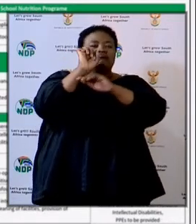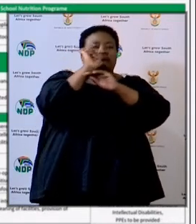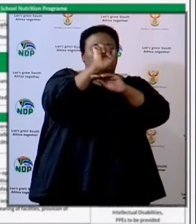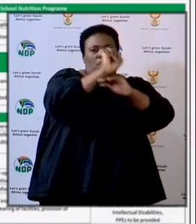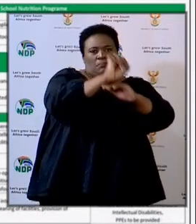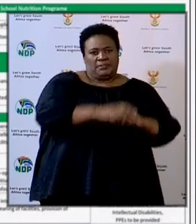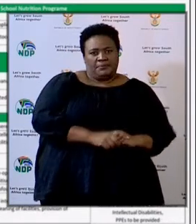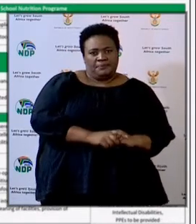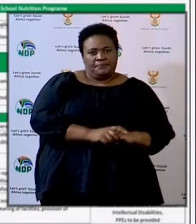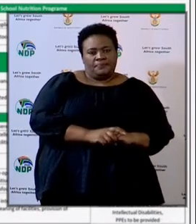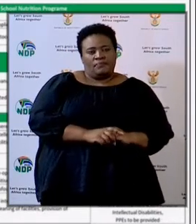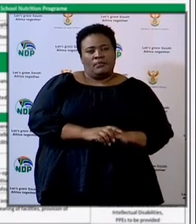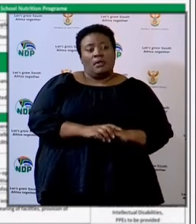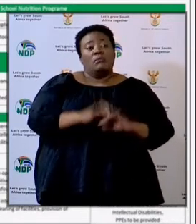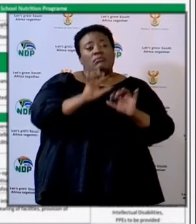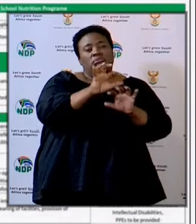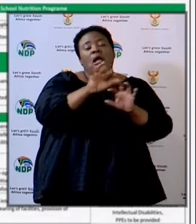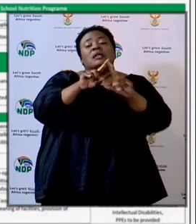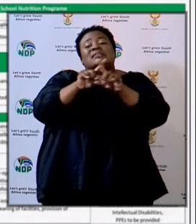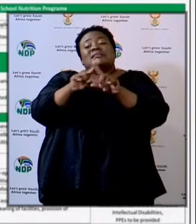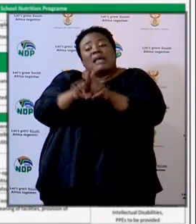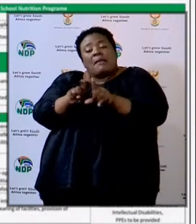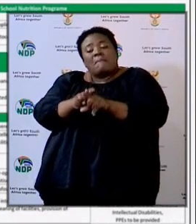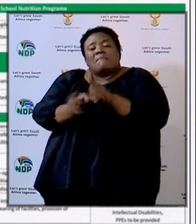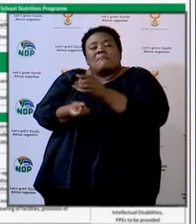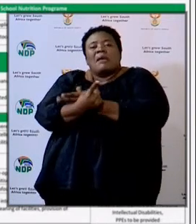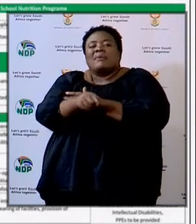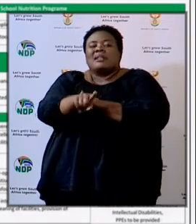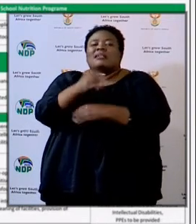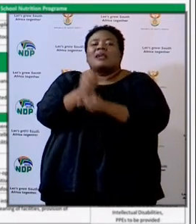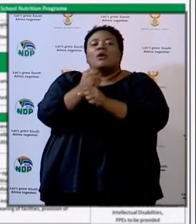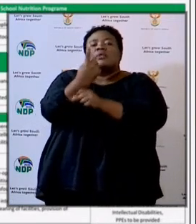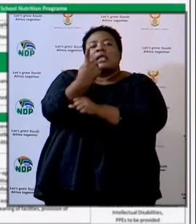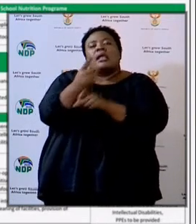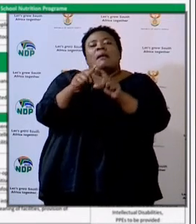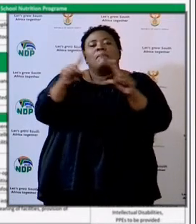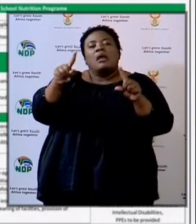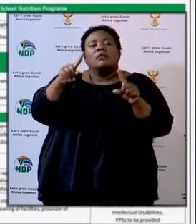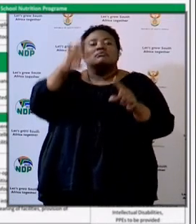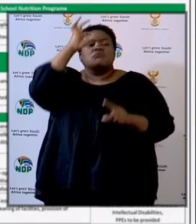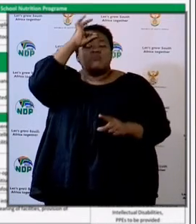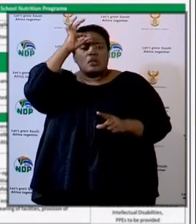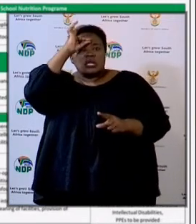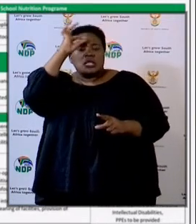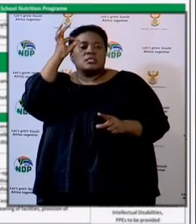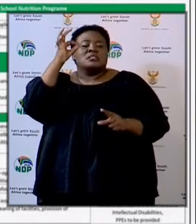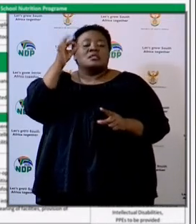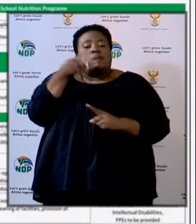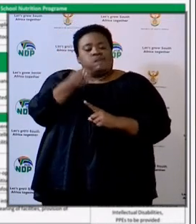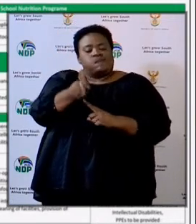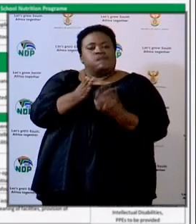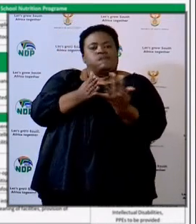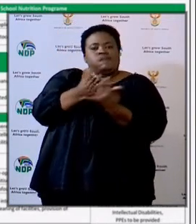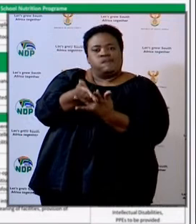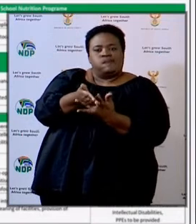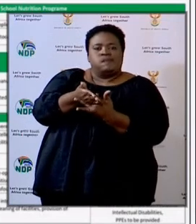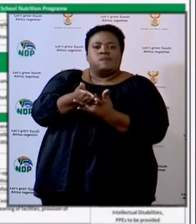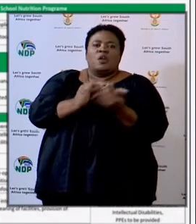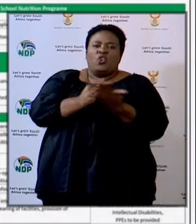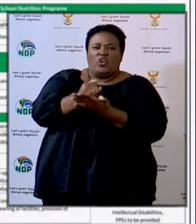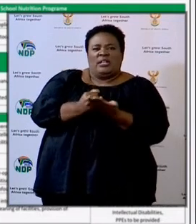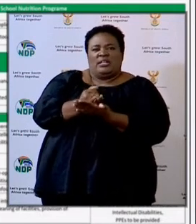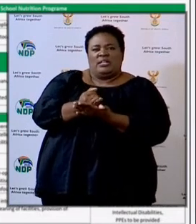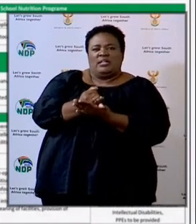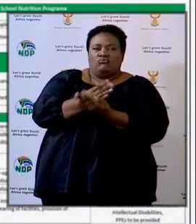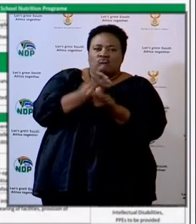We also experienced that to some extent in Gauteng, but law enforcement agents were able to intervene on